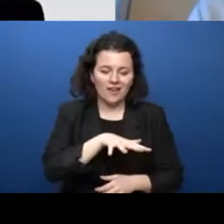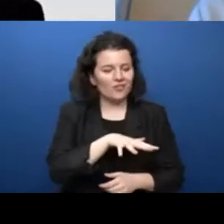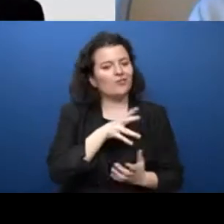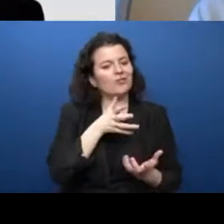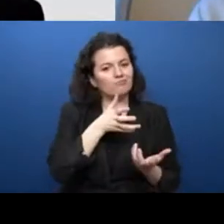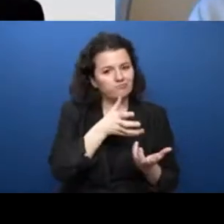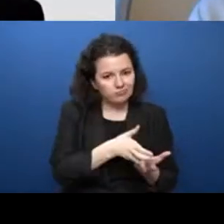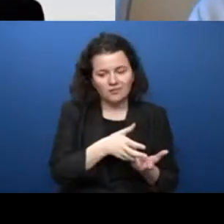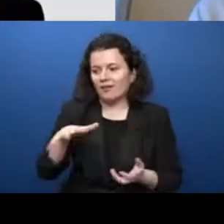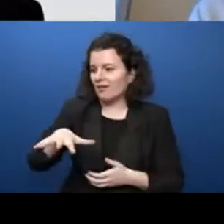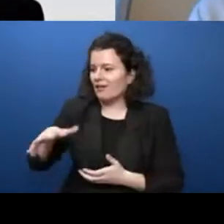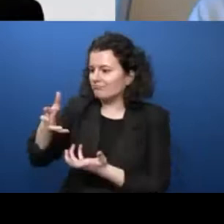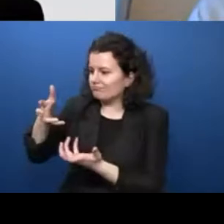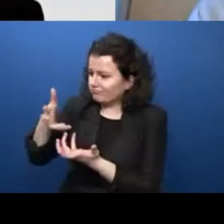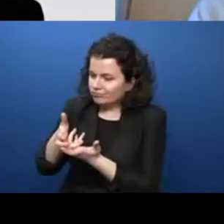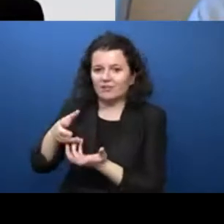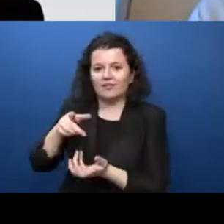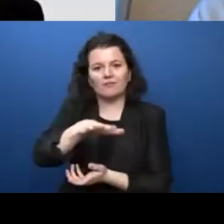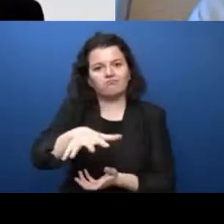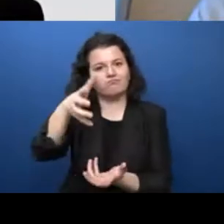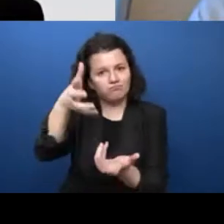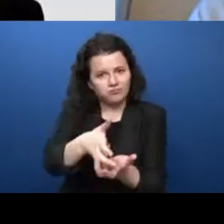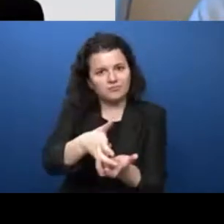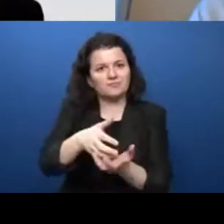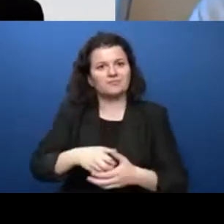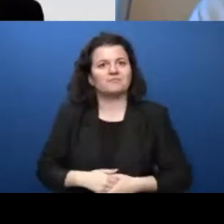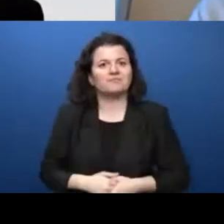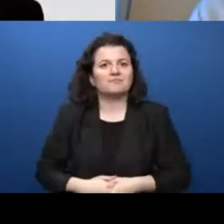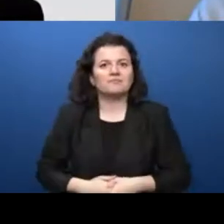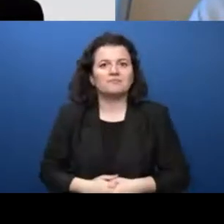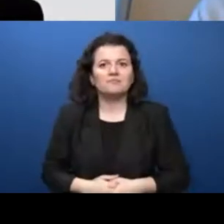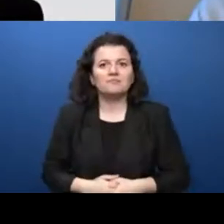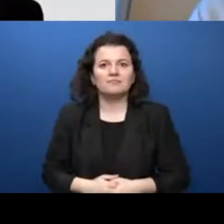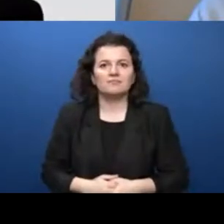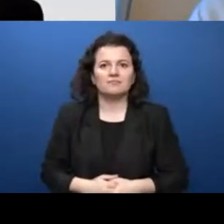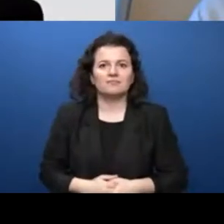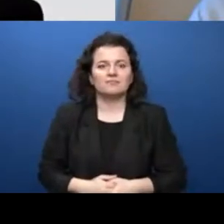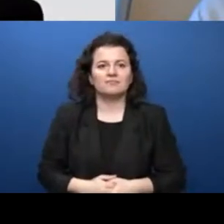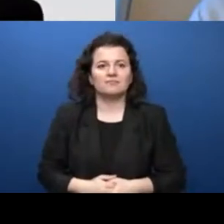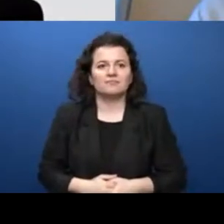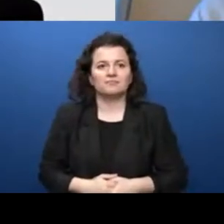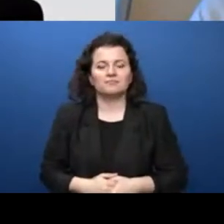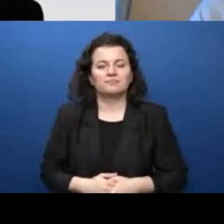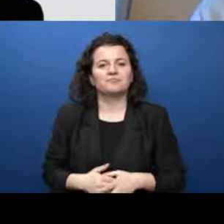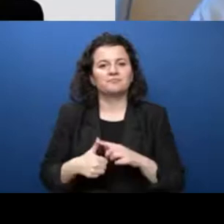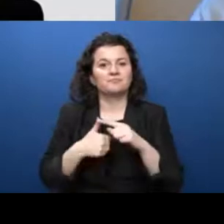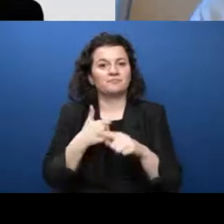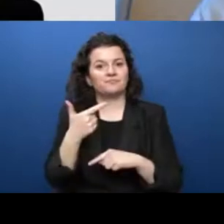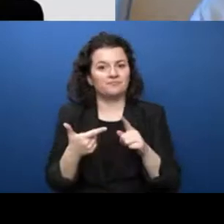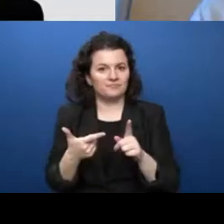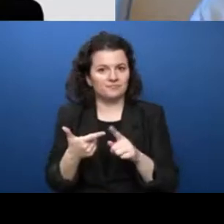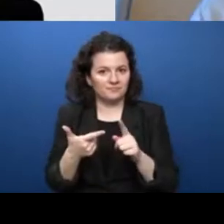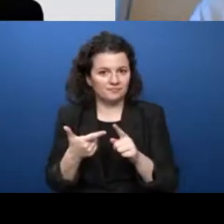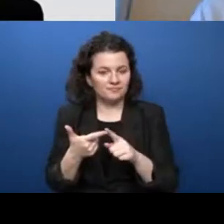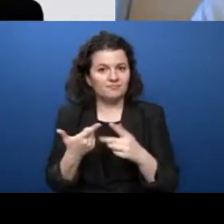En segundo lugar, propongo mejorar en cuanto a la accesibilidad. In second place, I also would like to address the issue